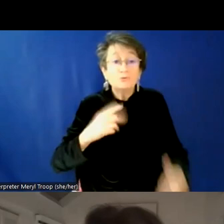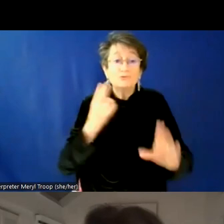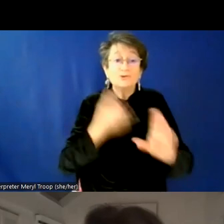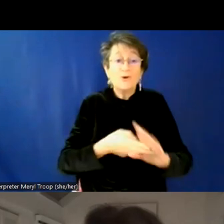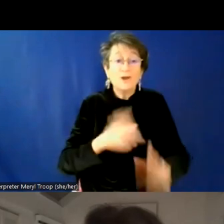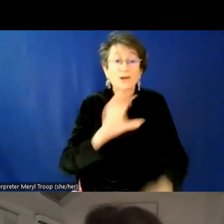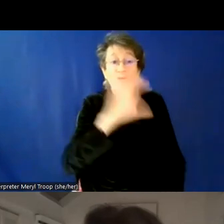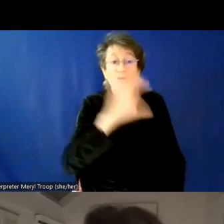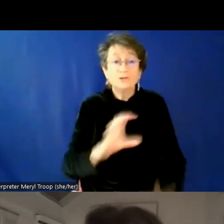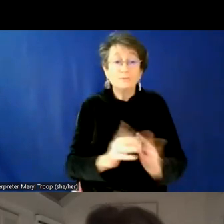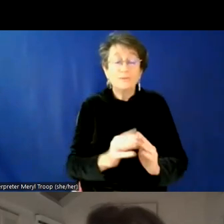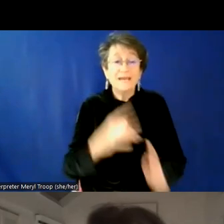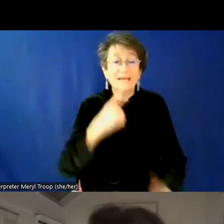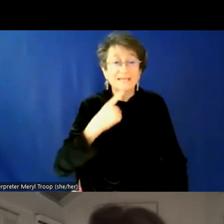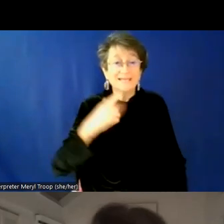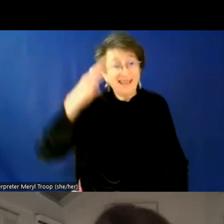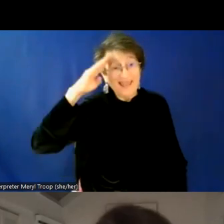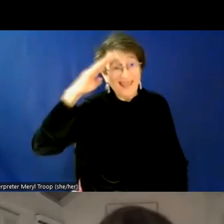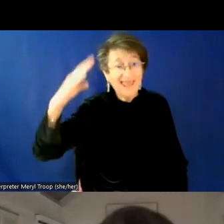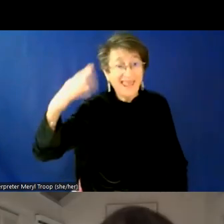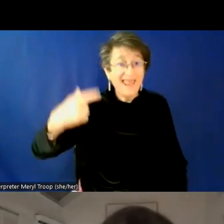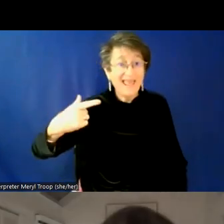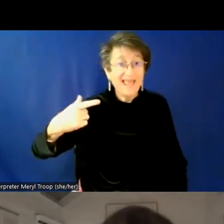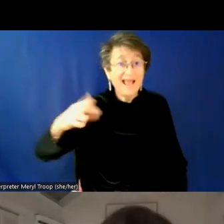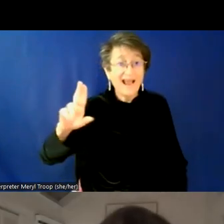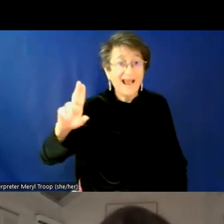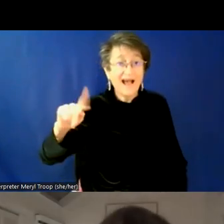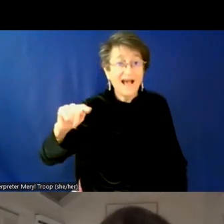just think about the, the times in which you bring that, um,